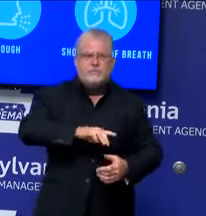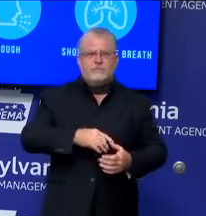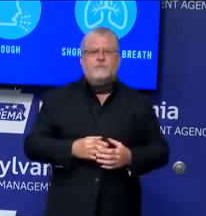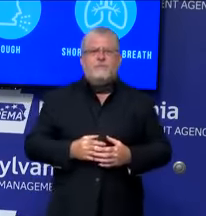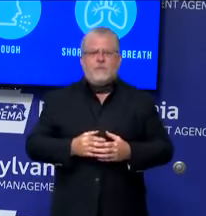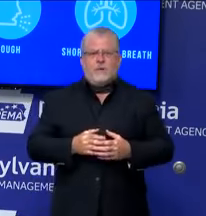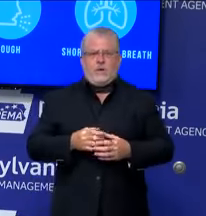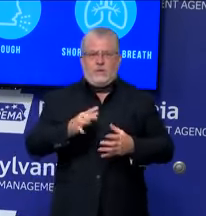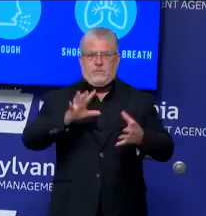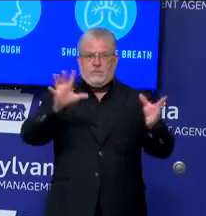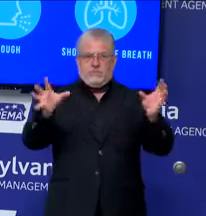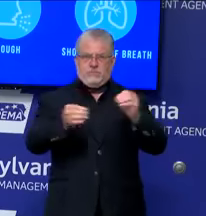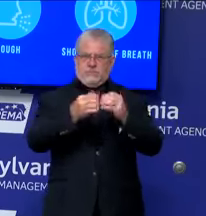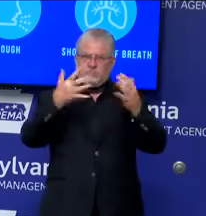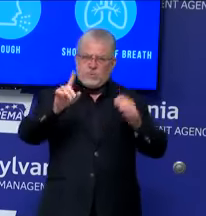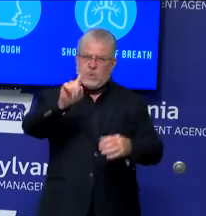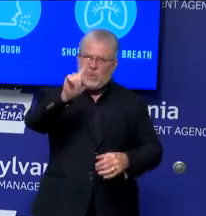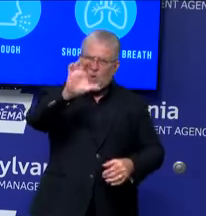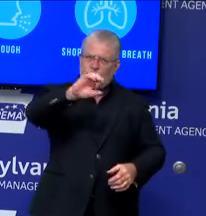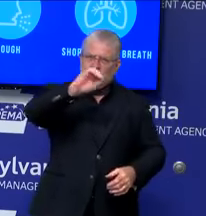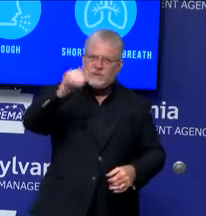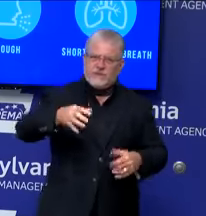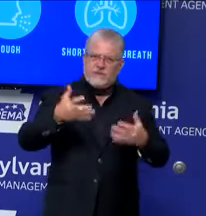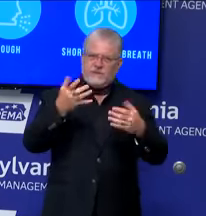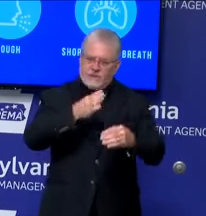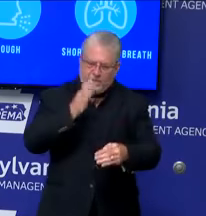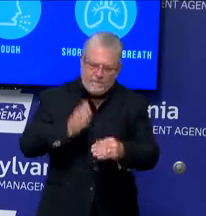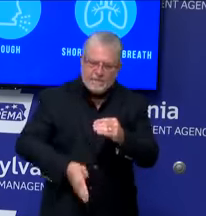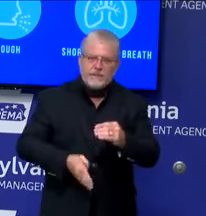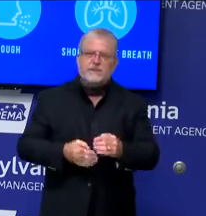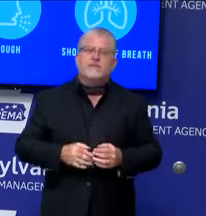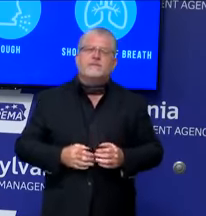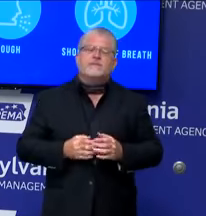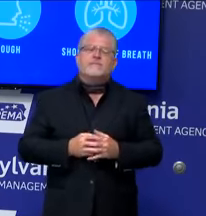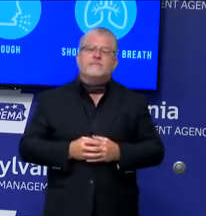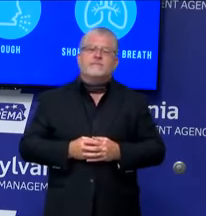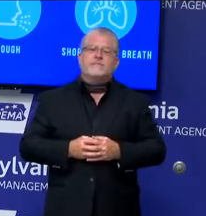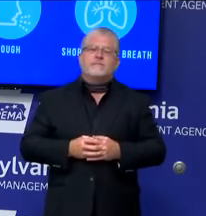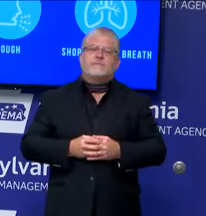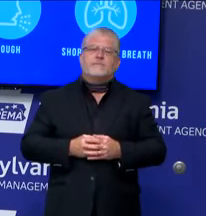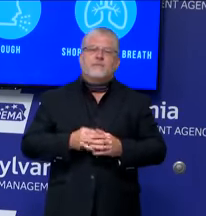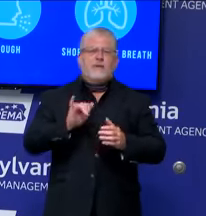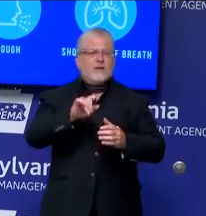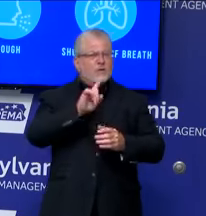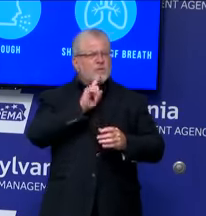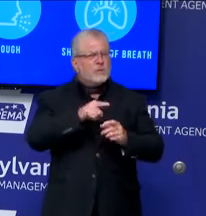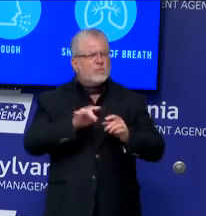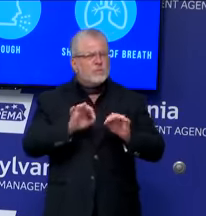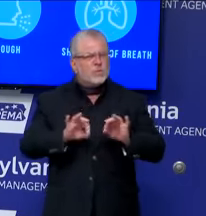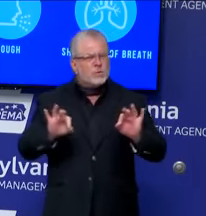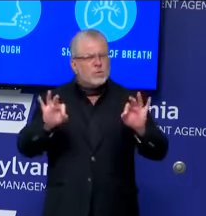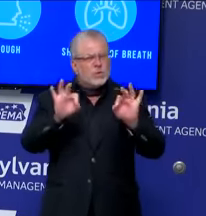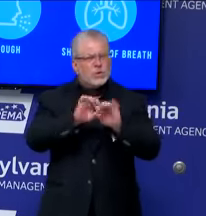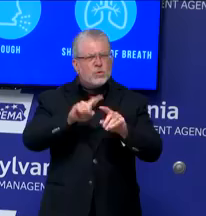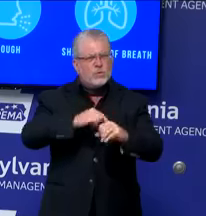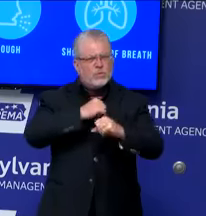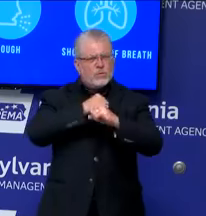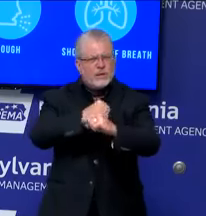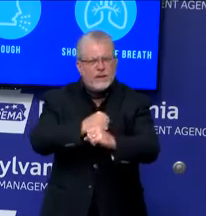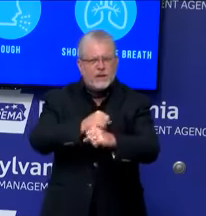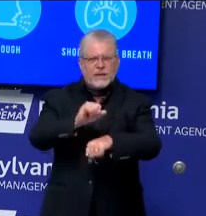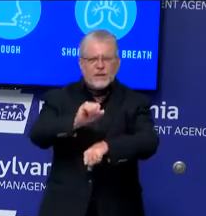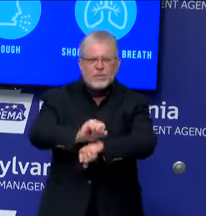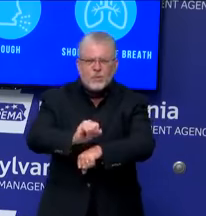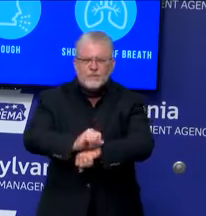100%. This was an essential step to ensure that we further protect residents and staff within these vulnerable